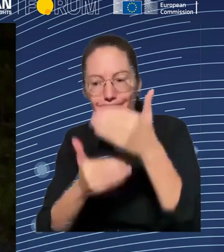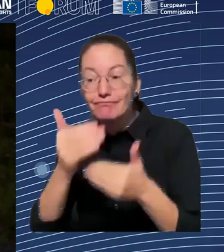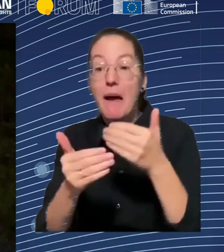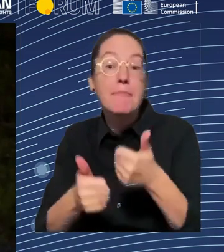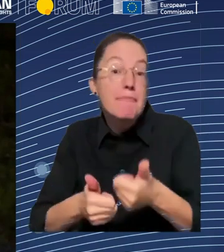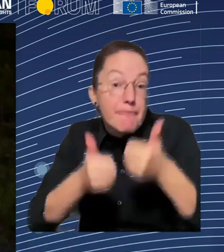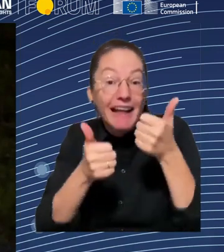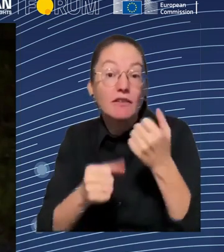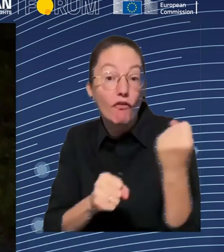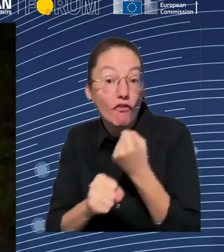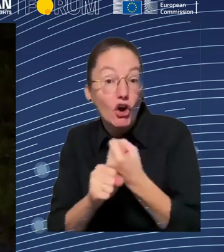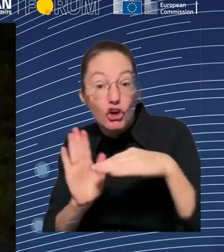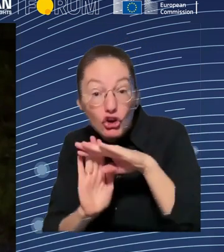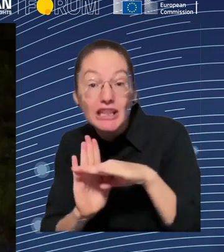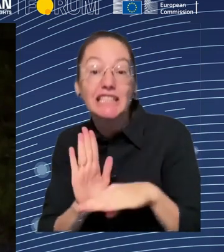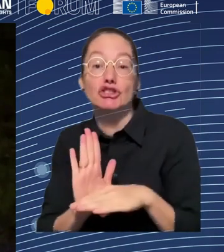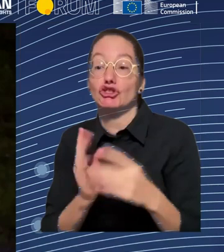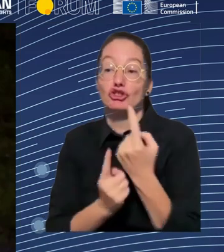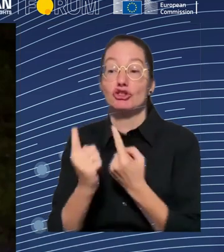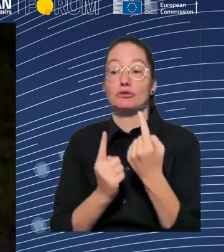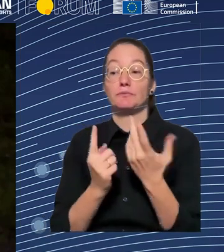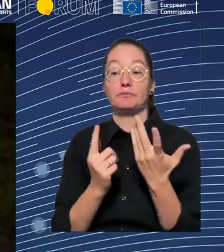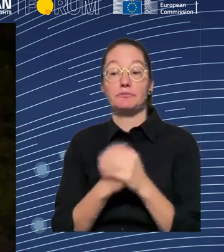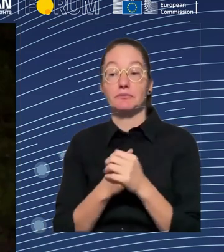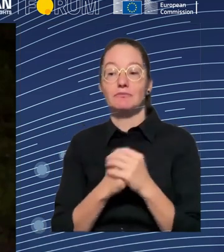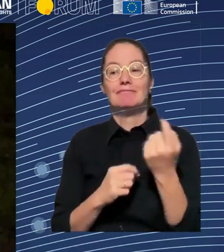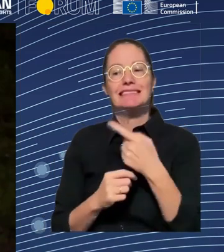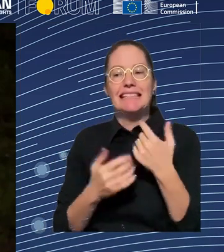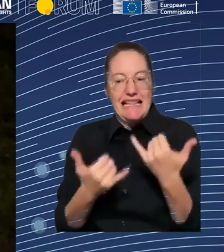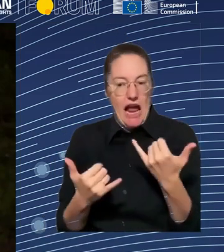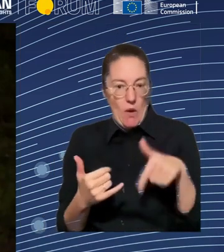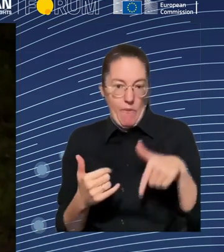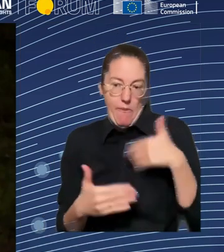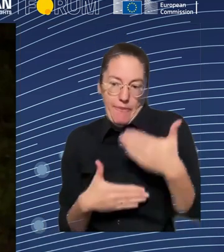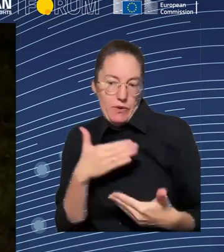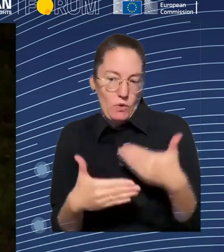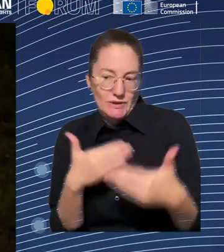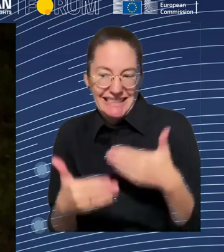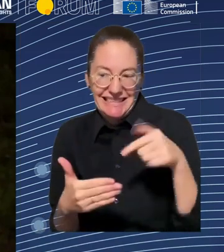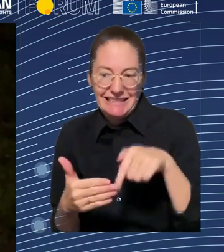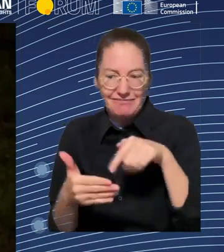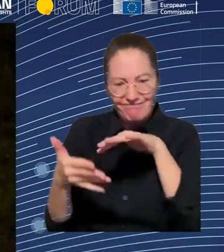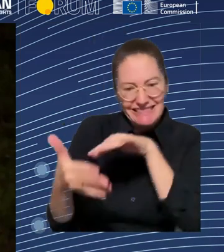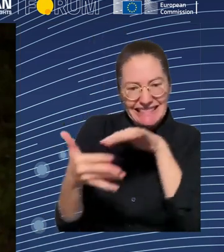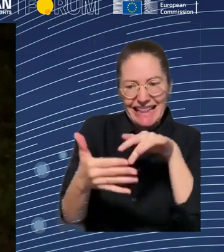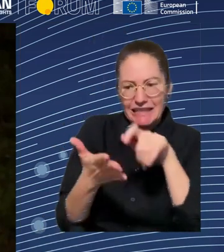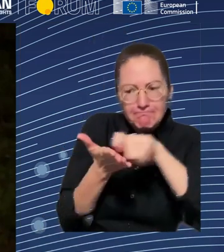negotiate both the technology at the same time as the jobs and the wages and working conditions, it's not going to work.